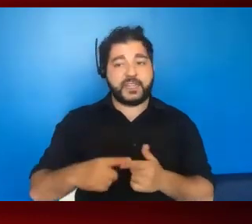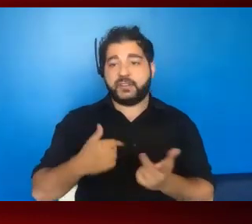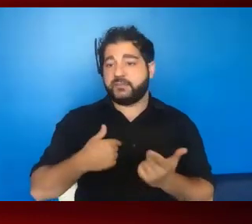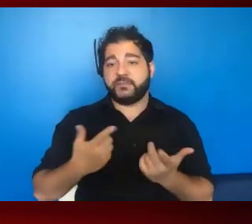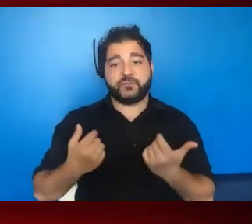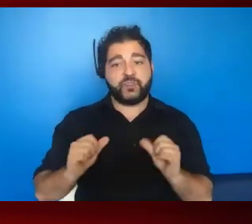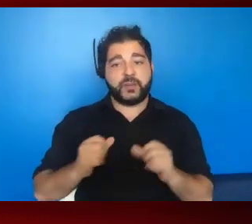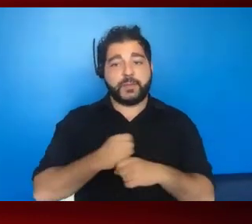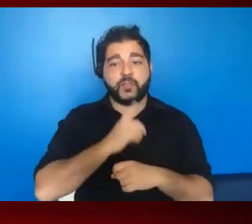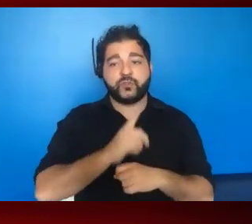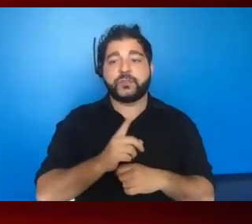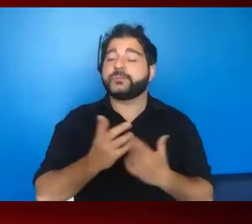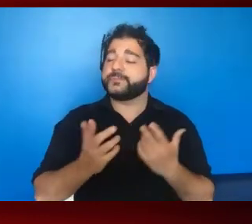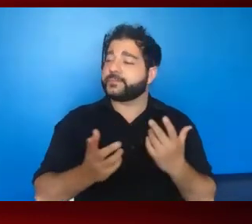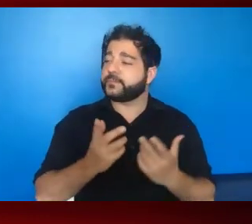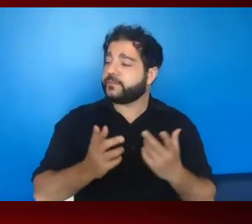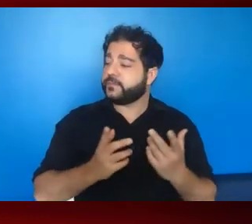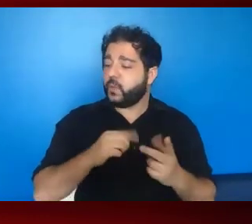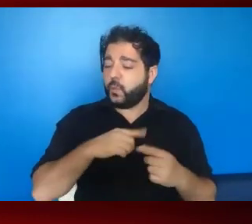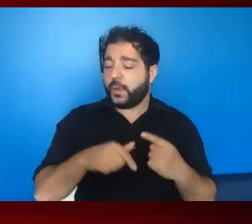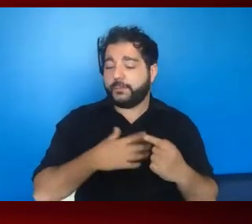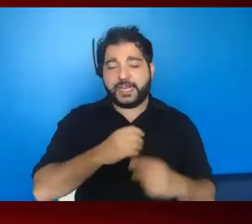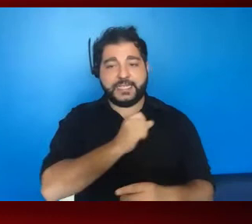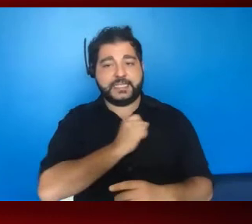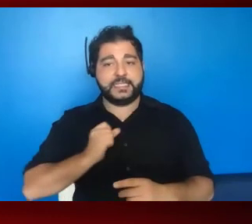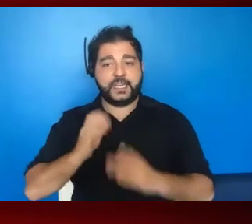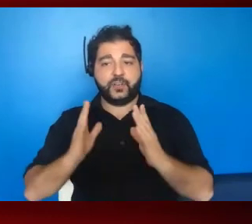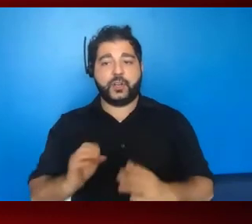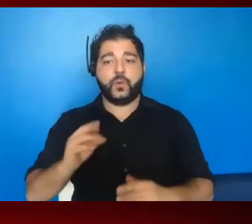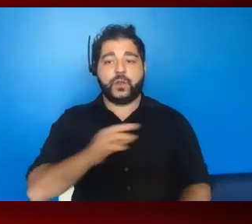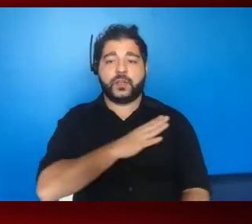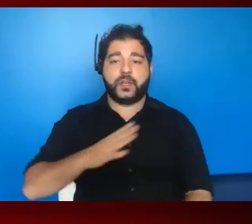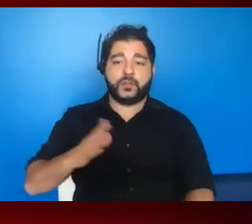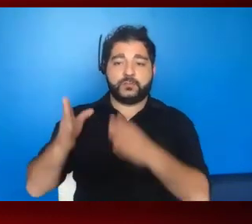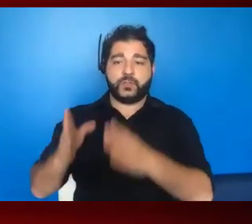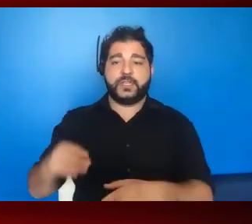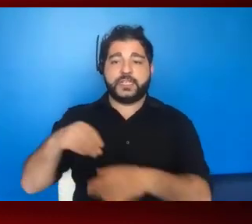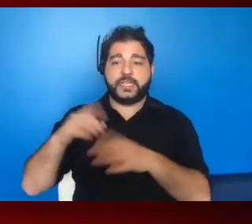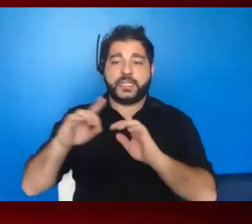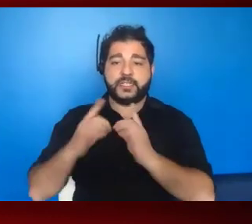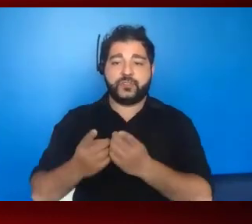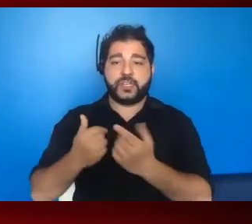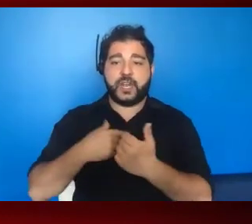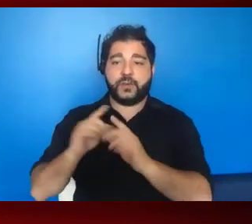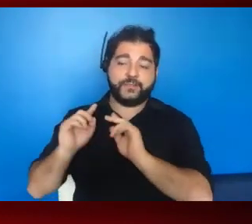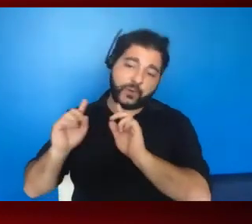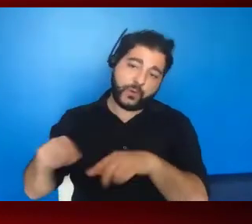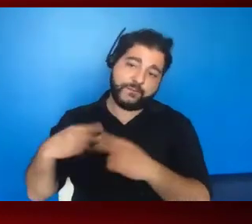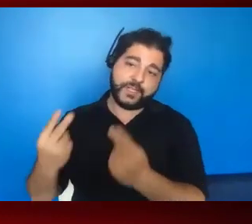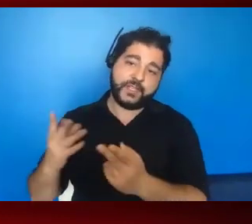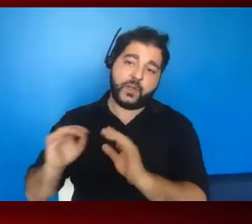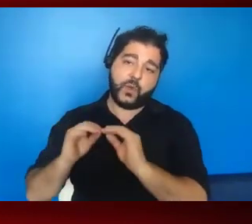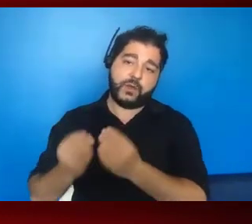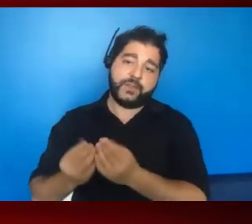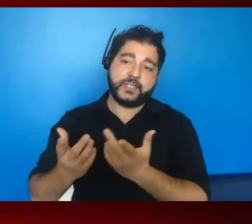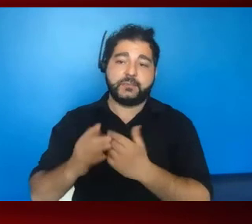try to make sure that when my Senator or my Congress person is in district, I would pay a visit to their office at that time.